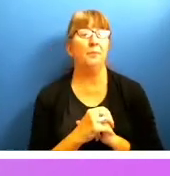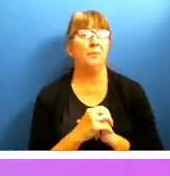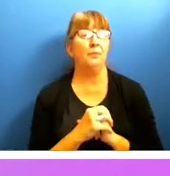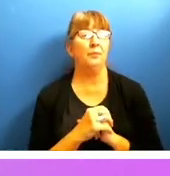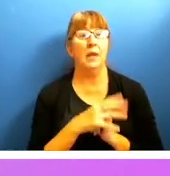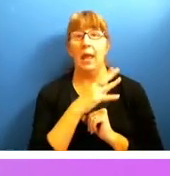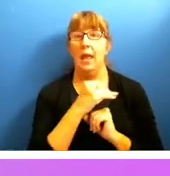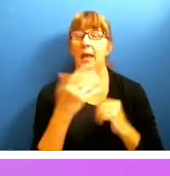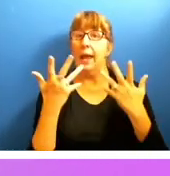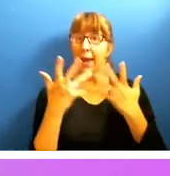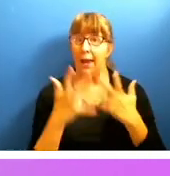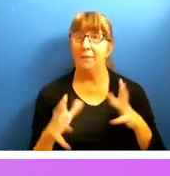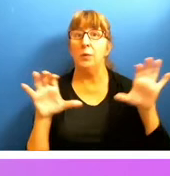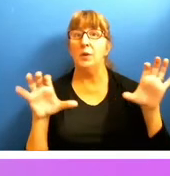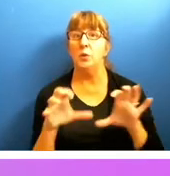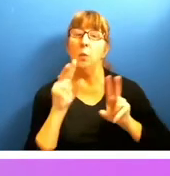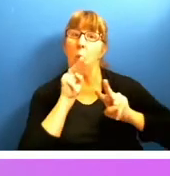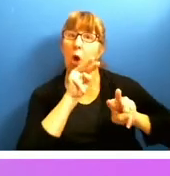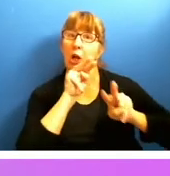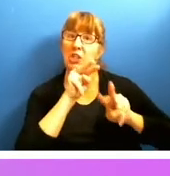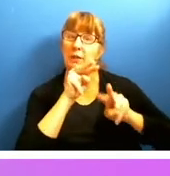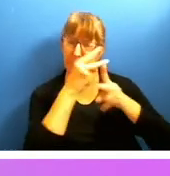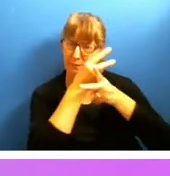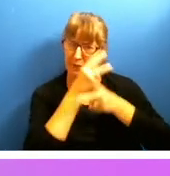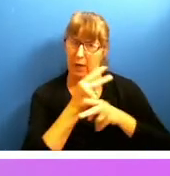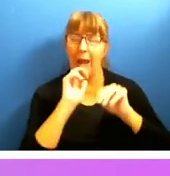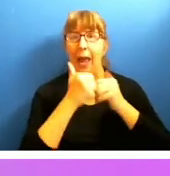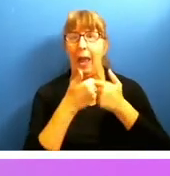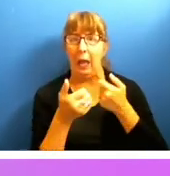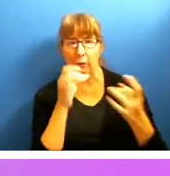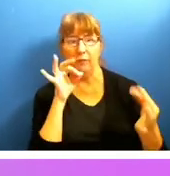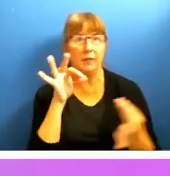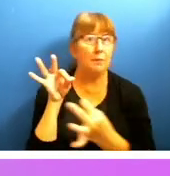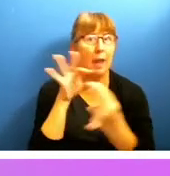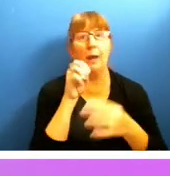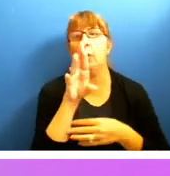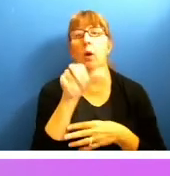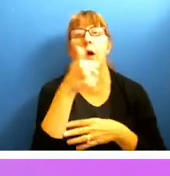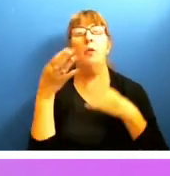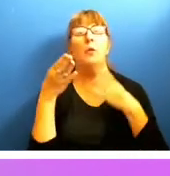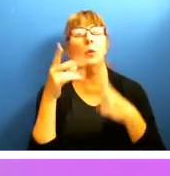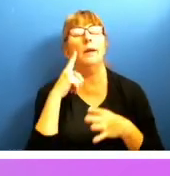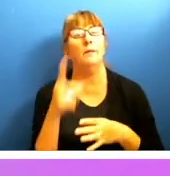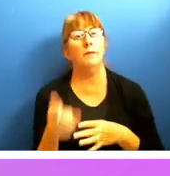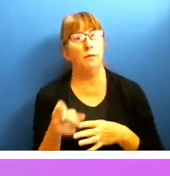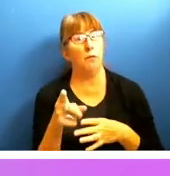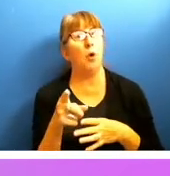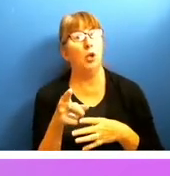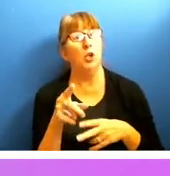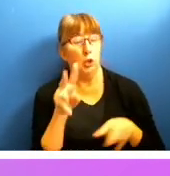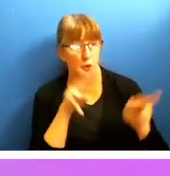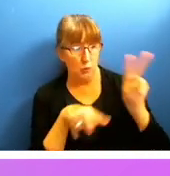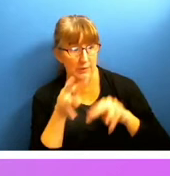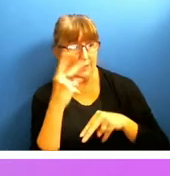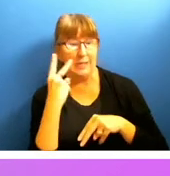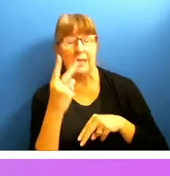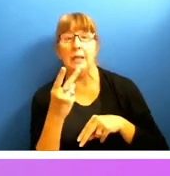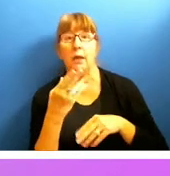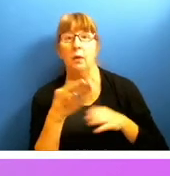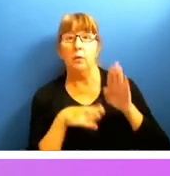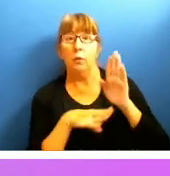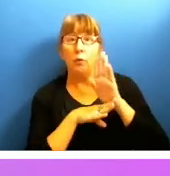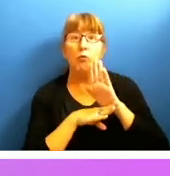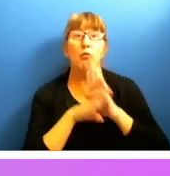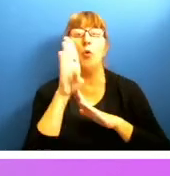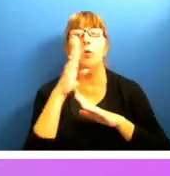after we do that, let's watch it and try to figure out some way through feedback or other mechanisms to attribute the growth in that digital channel to, you know,